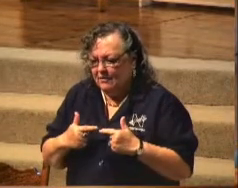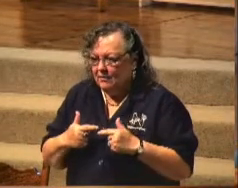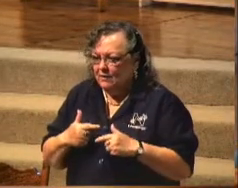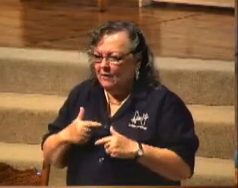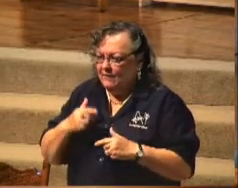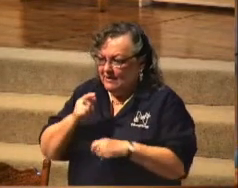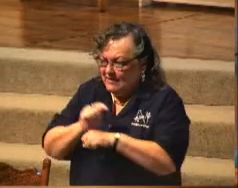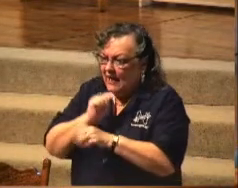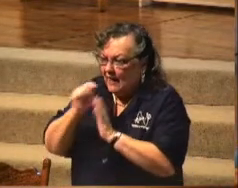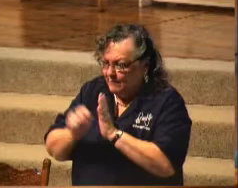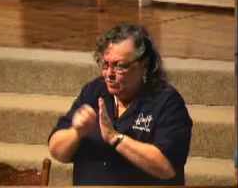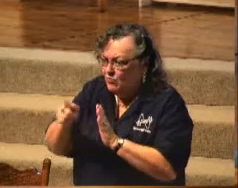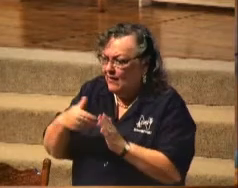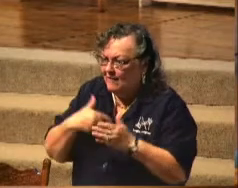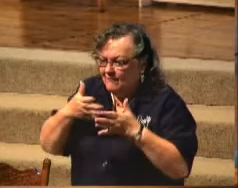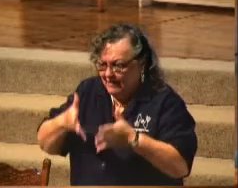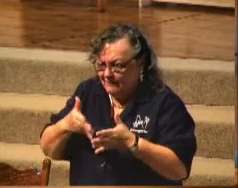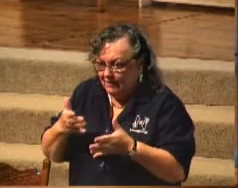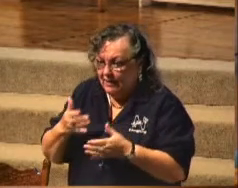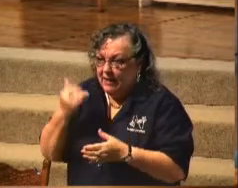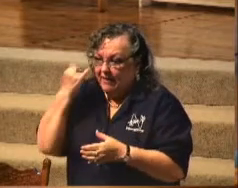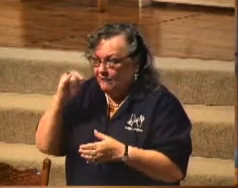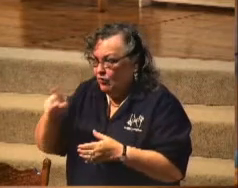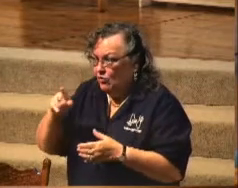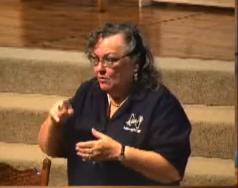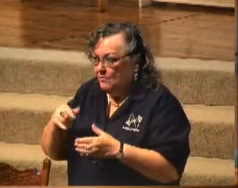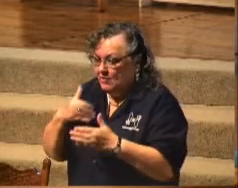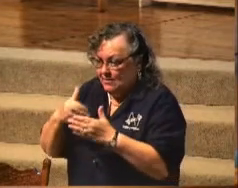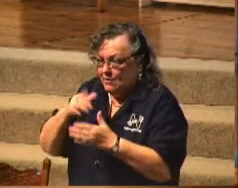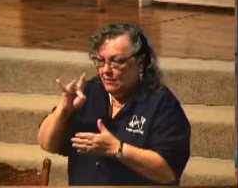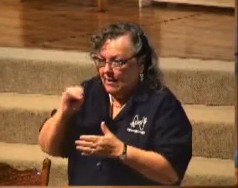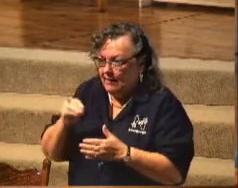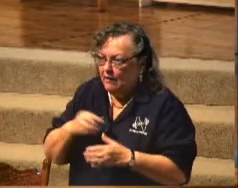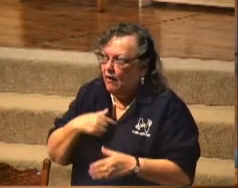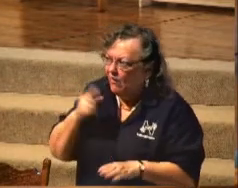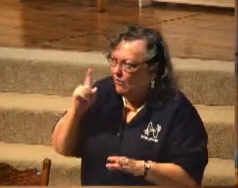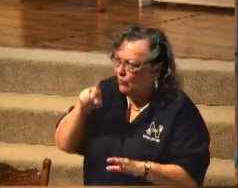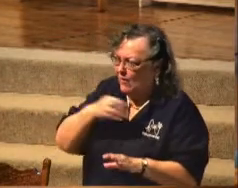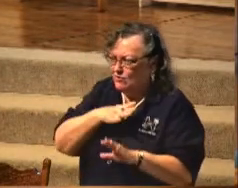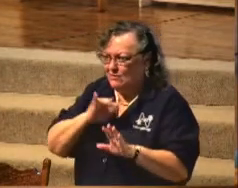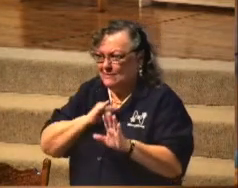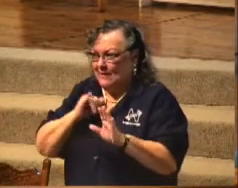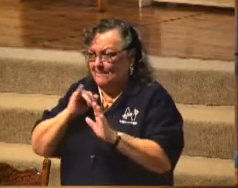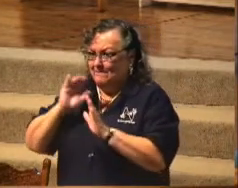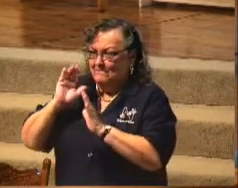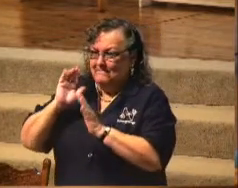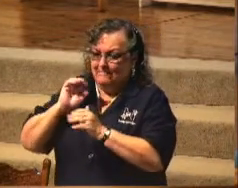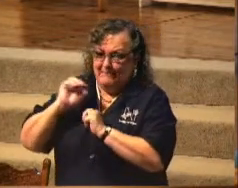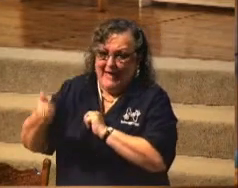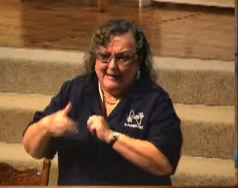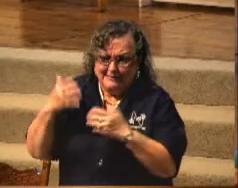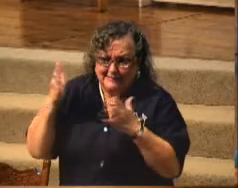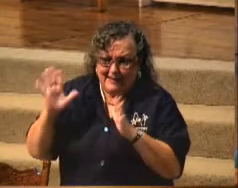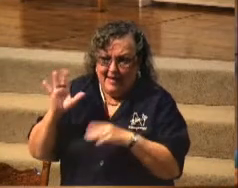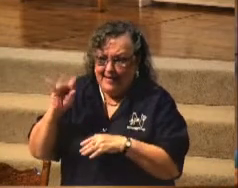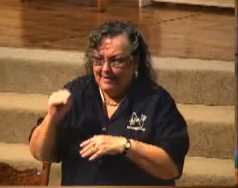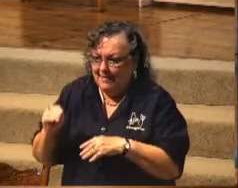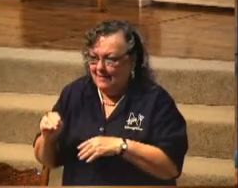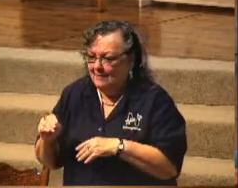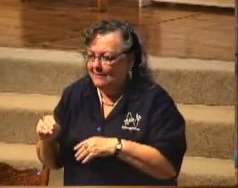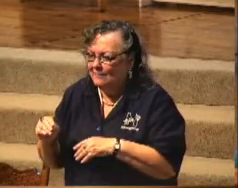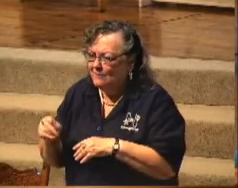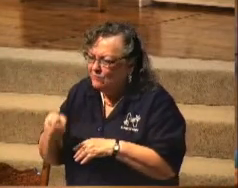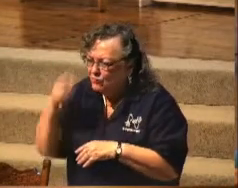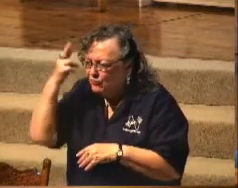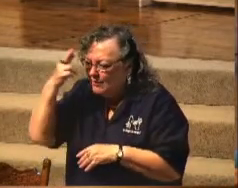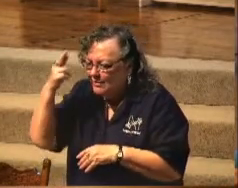if you're going to be 80 years old, you say, oh, gracious, I'm way past that. Some of you are past 80. Do you